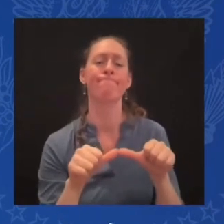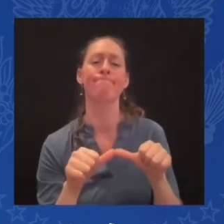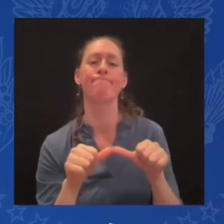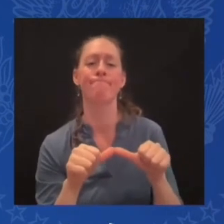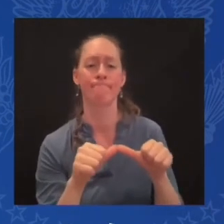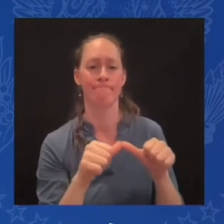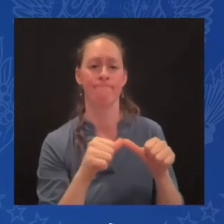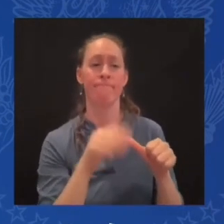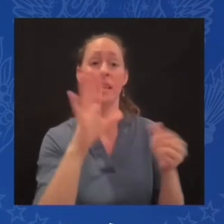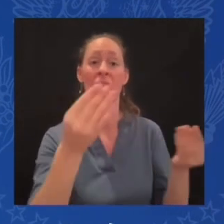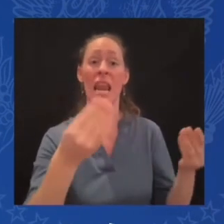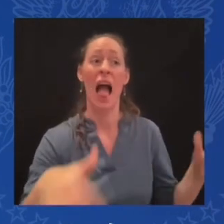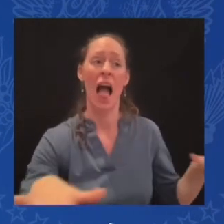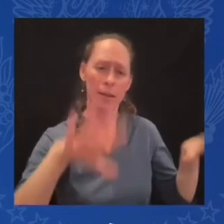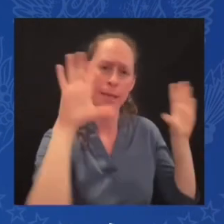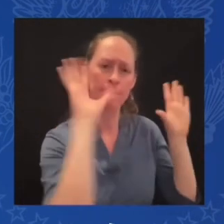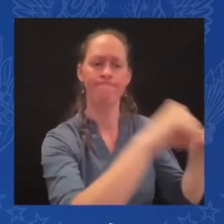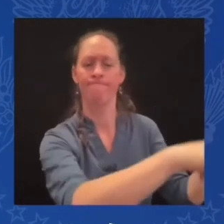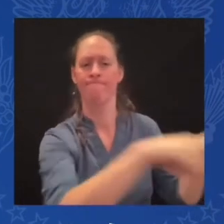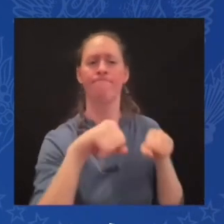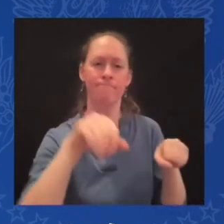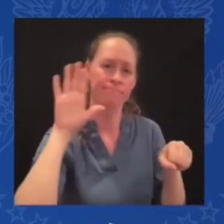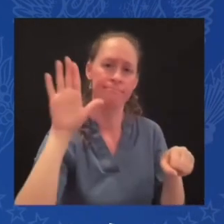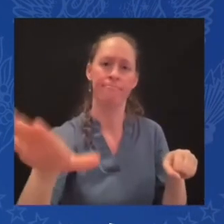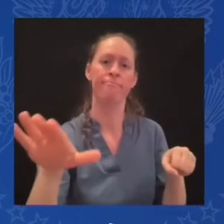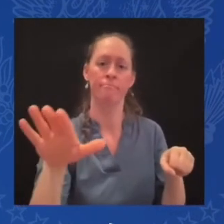settlement somewhere along the line.